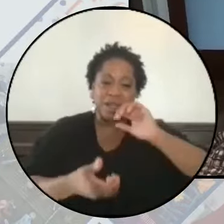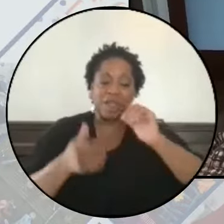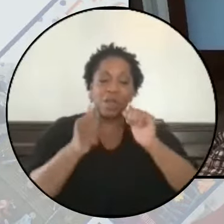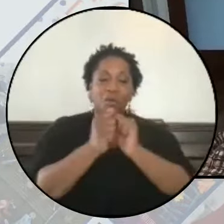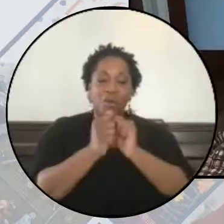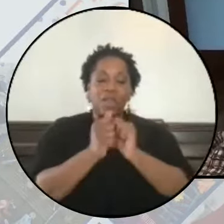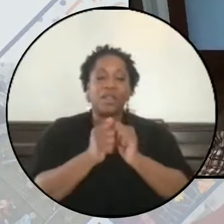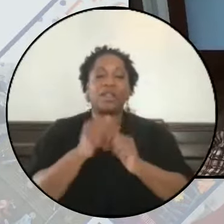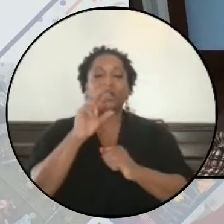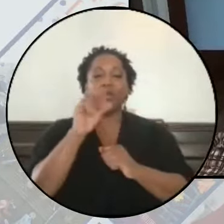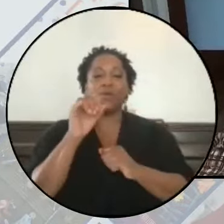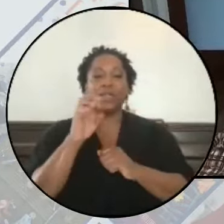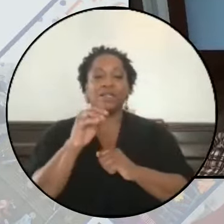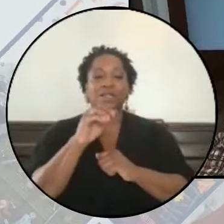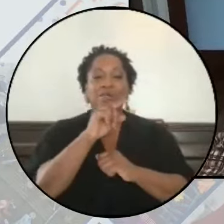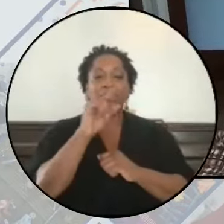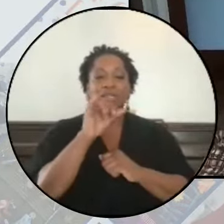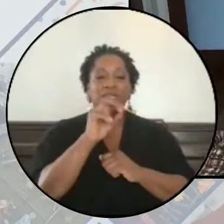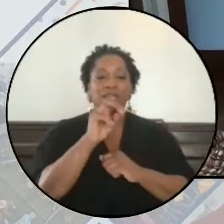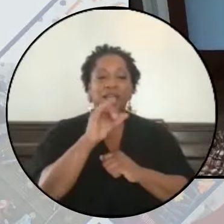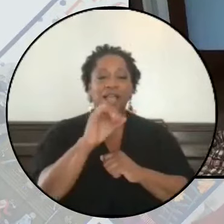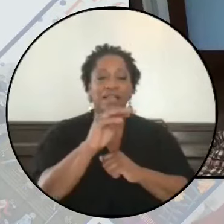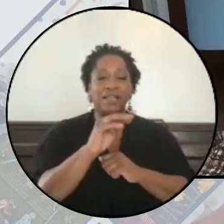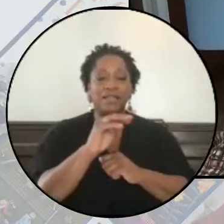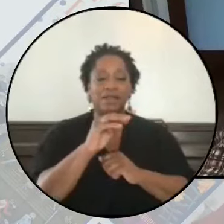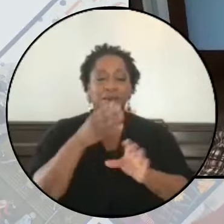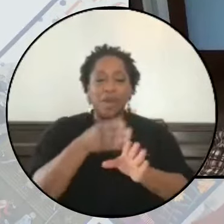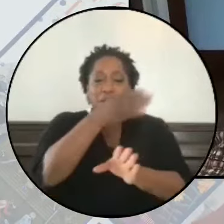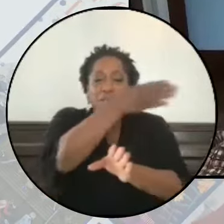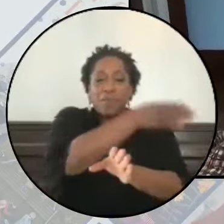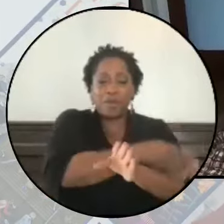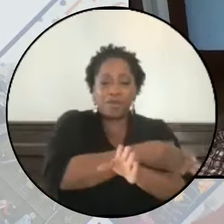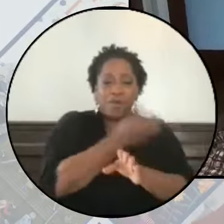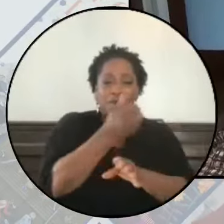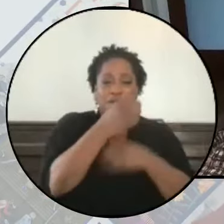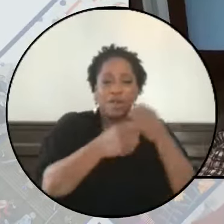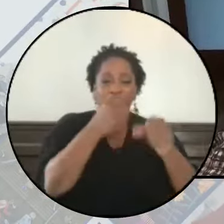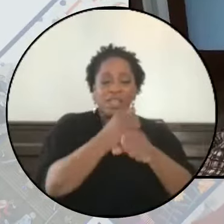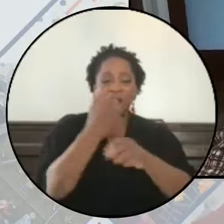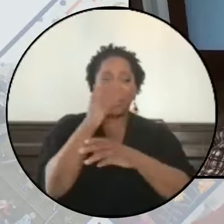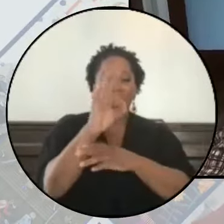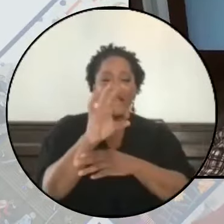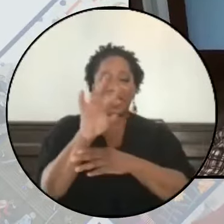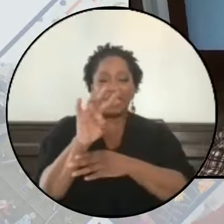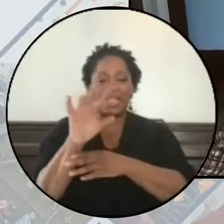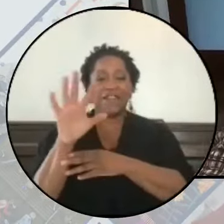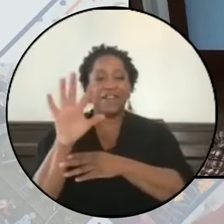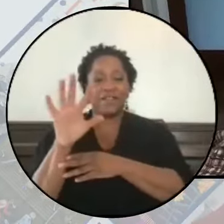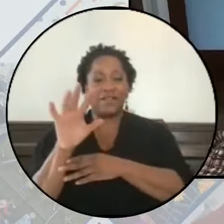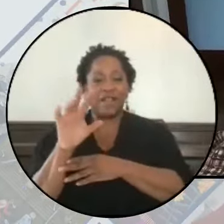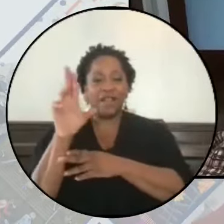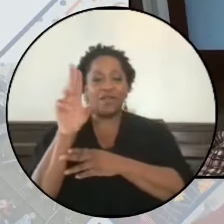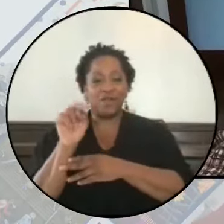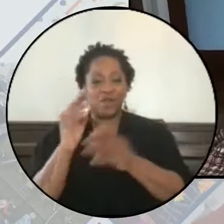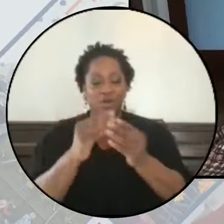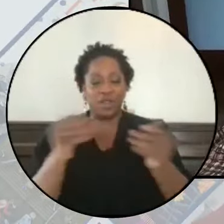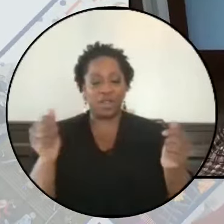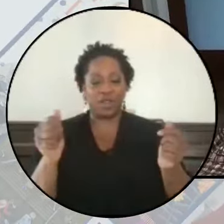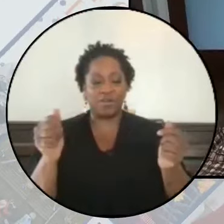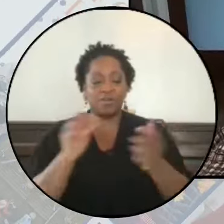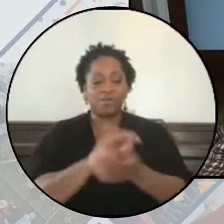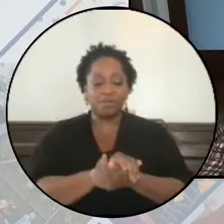racism going back before the 1975 UN resolution.